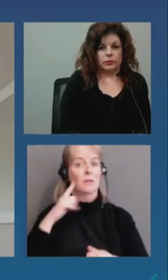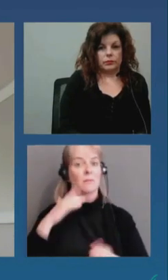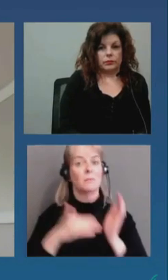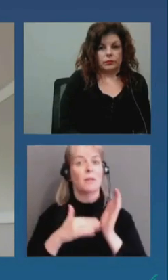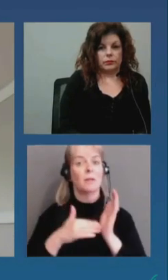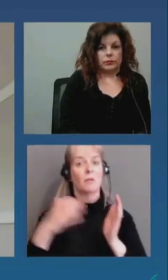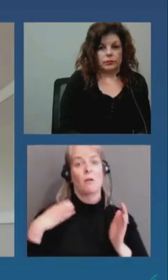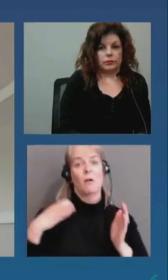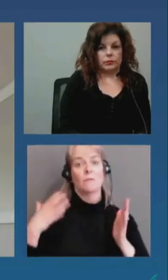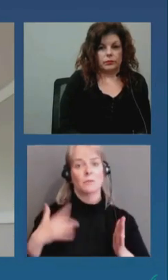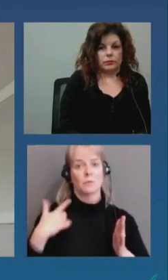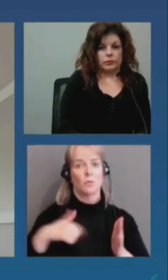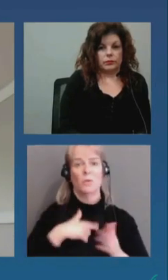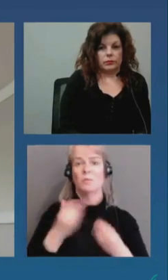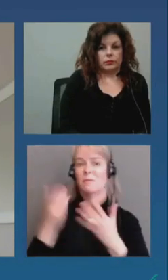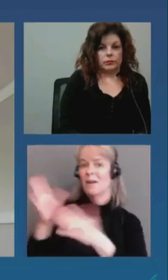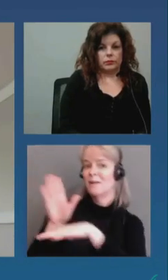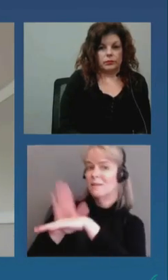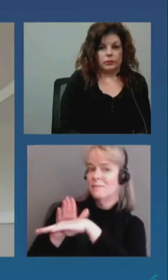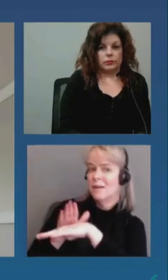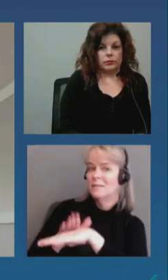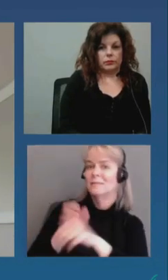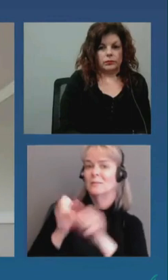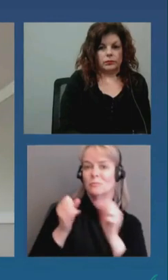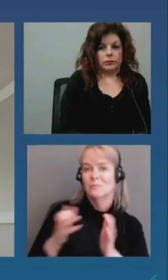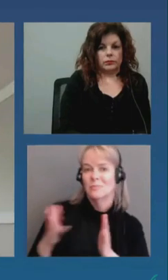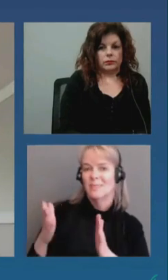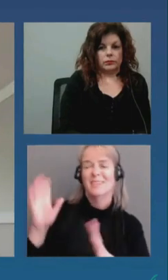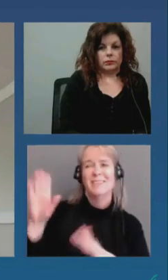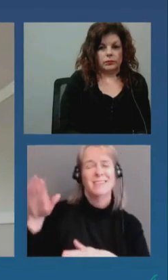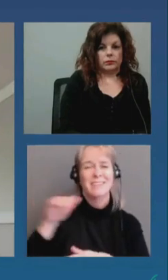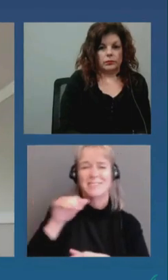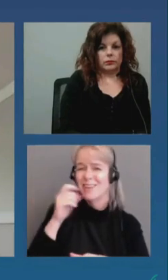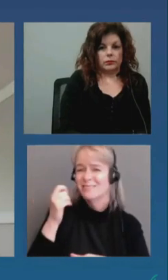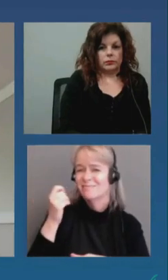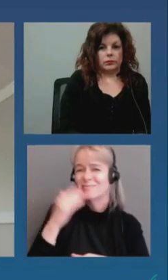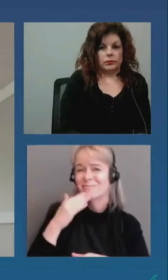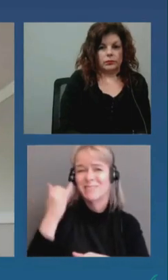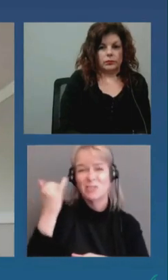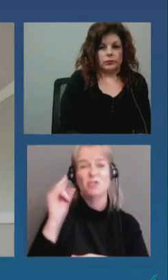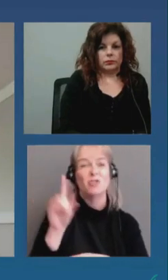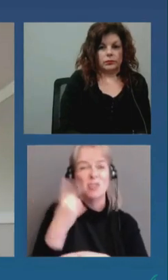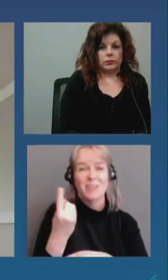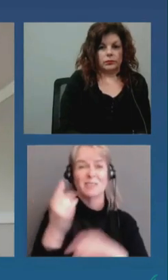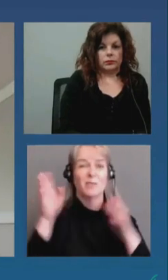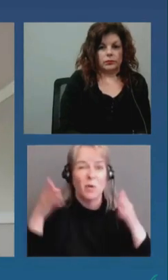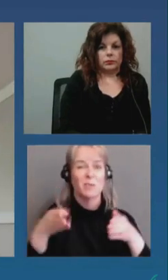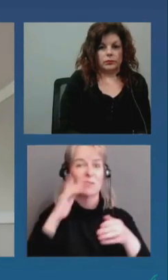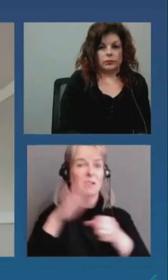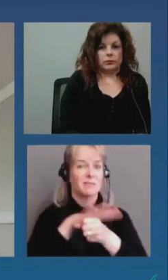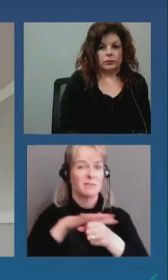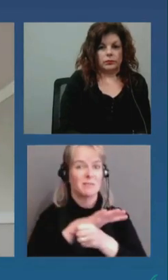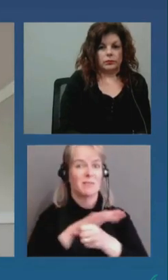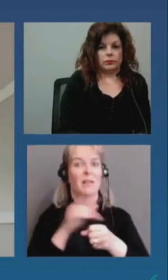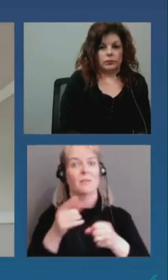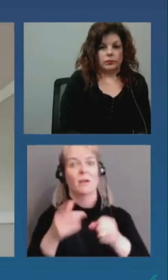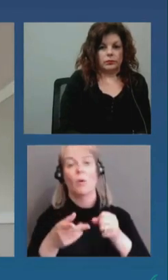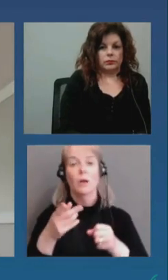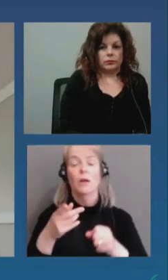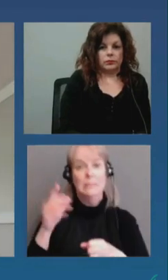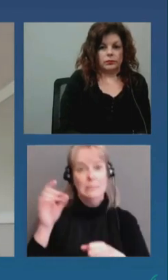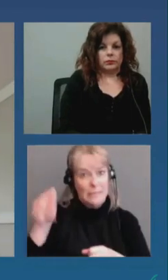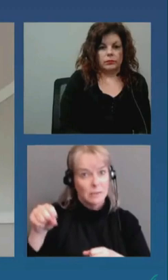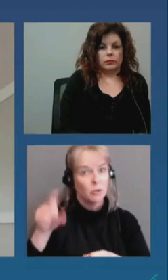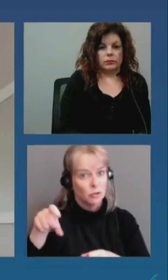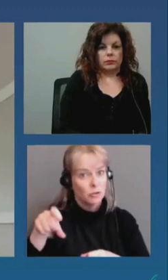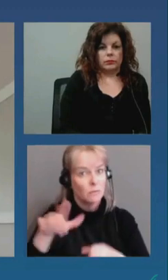does it make sense to focus on neighborhoods that have the higher rates of COVID? And yes, that's what we said. We should focus